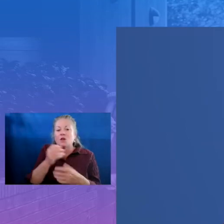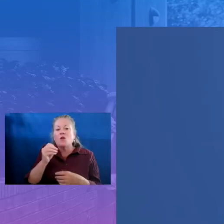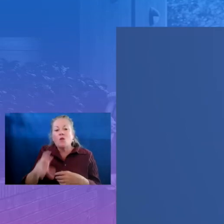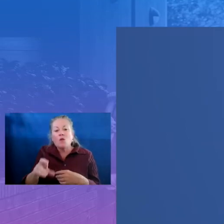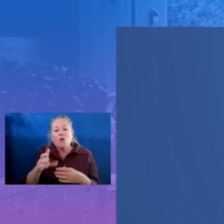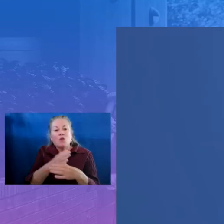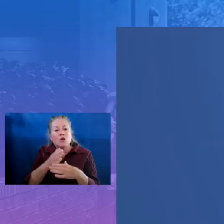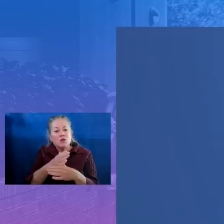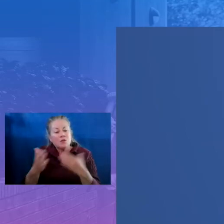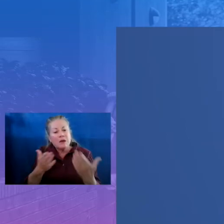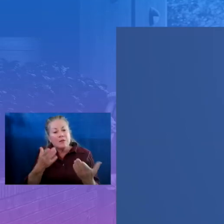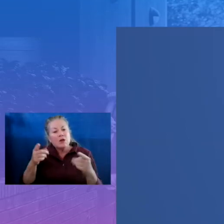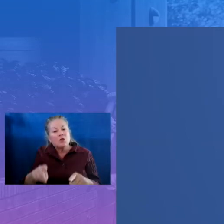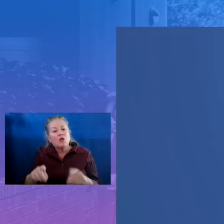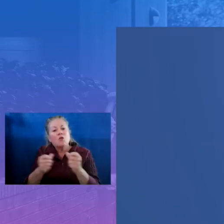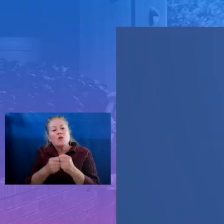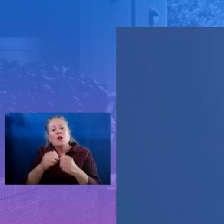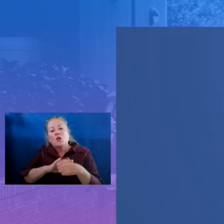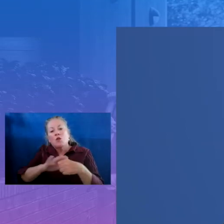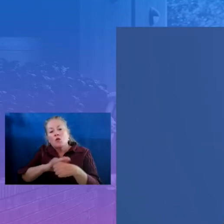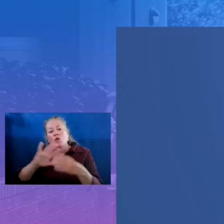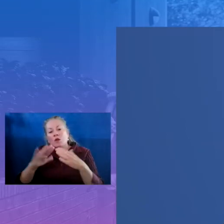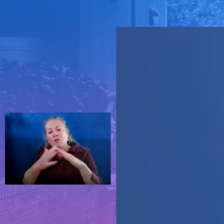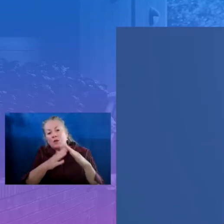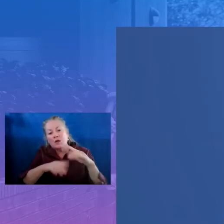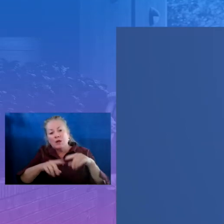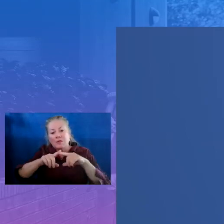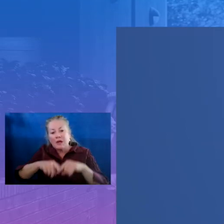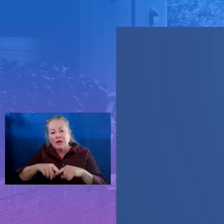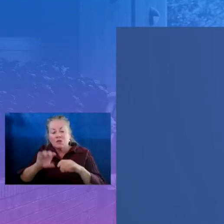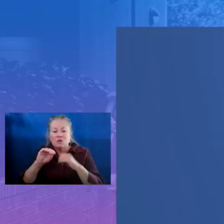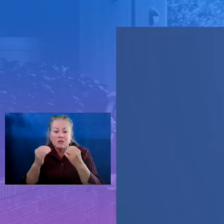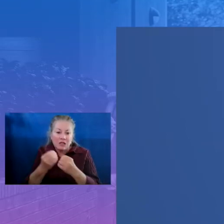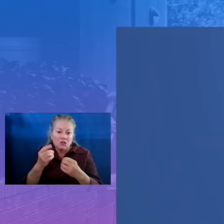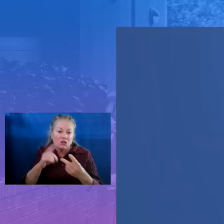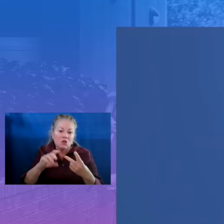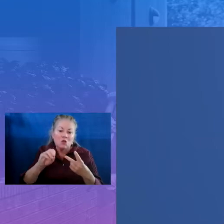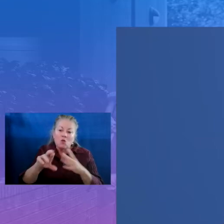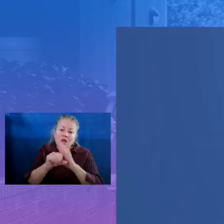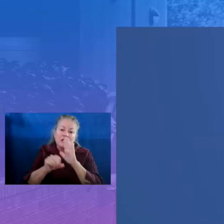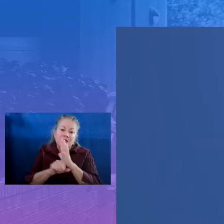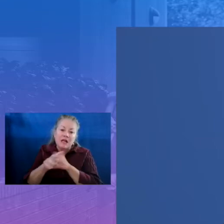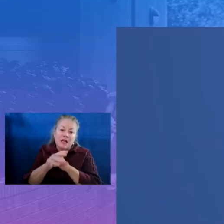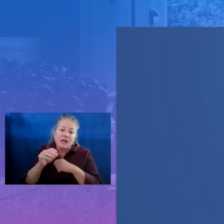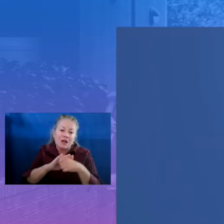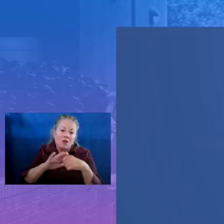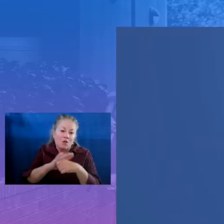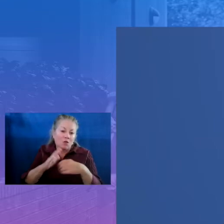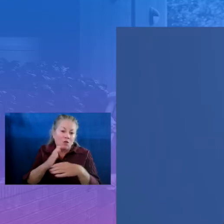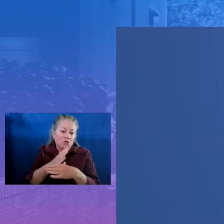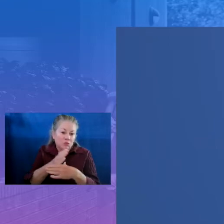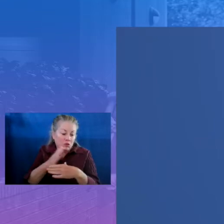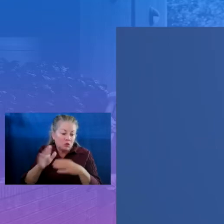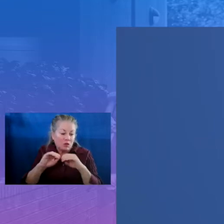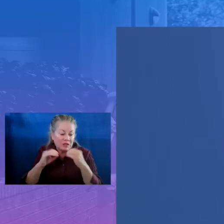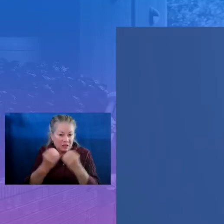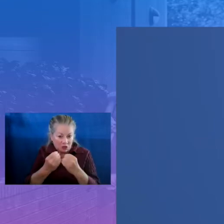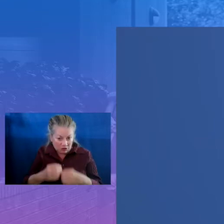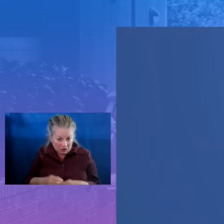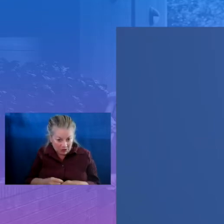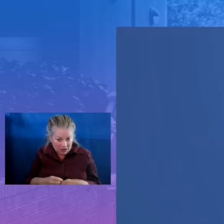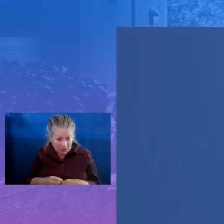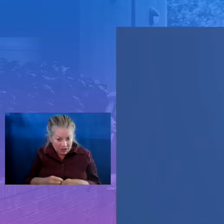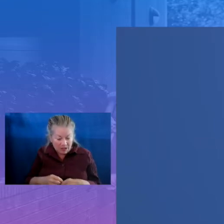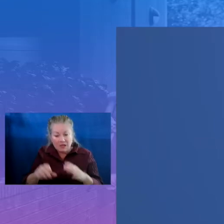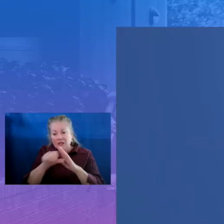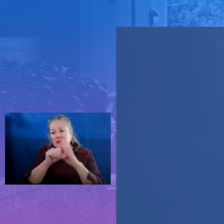with local community-based organizations or state and local intermediary organizations, such as a statewide afterschool network.